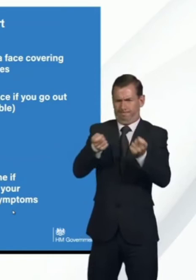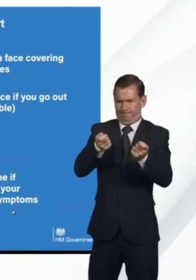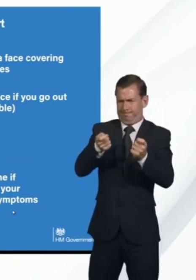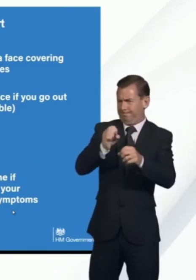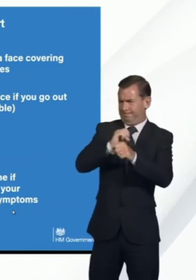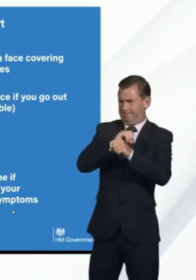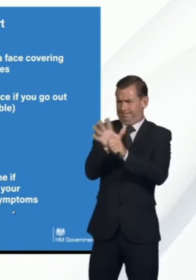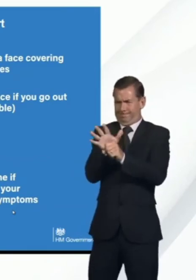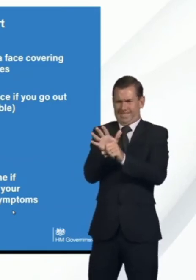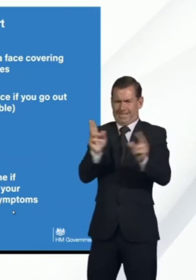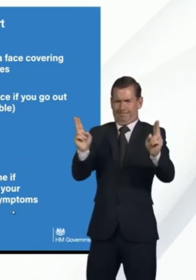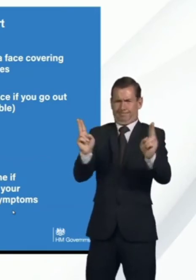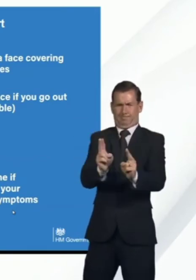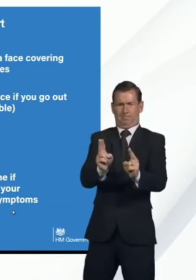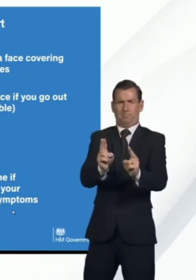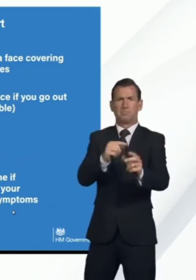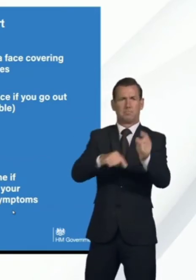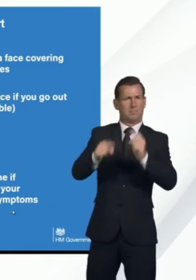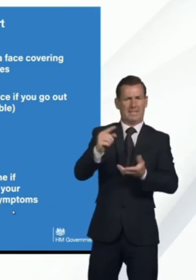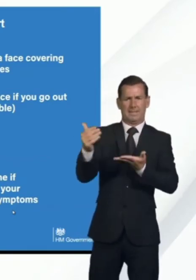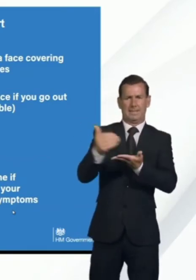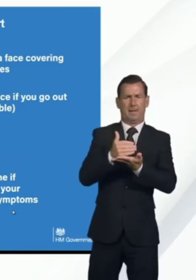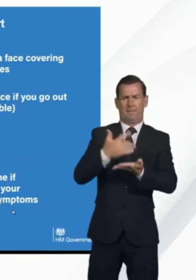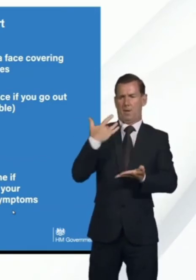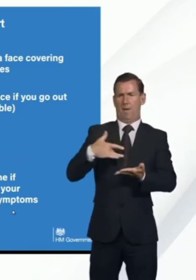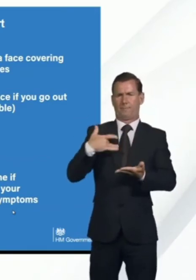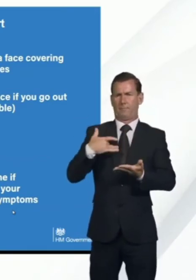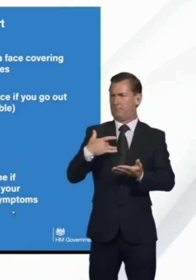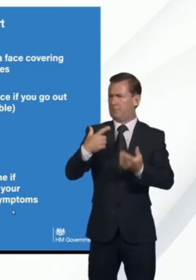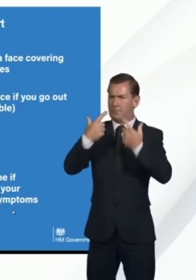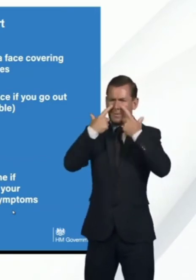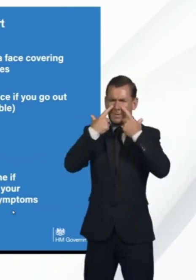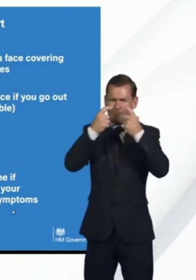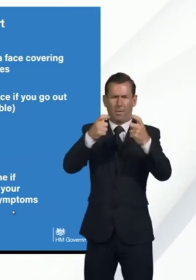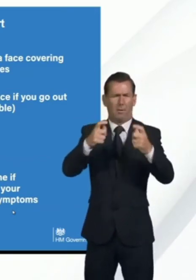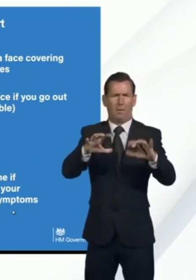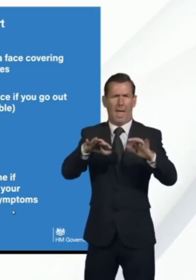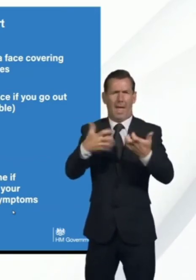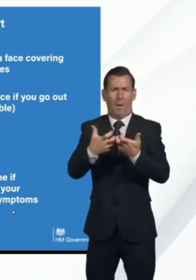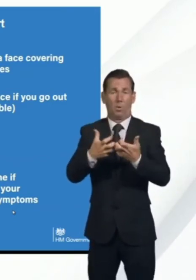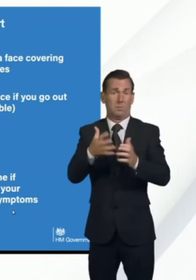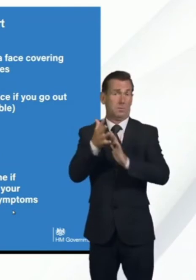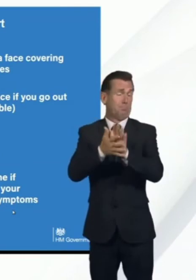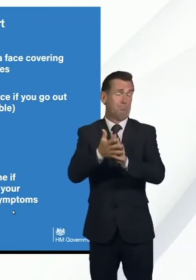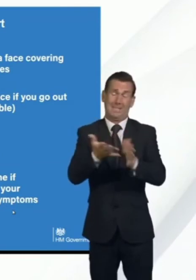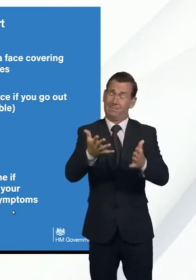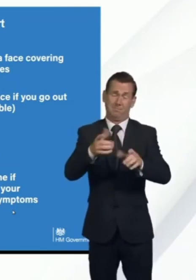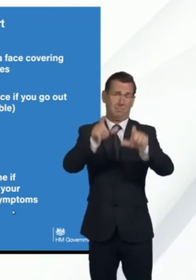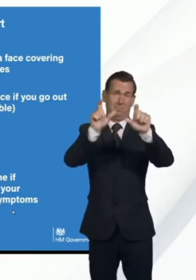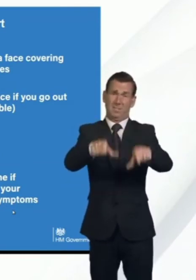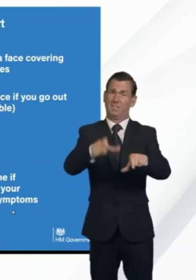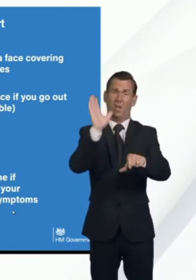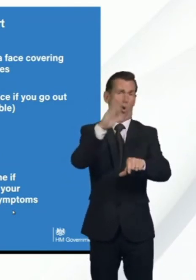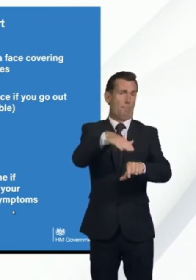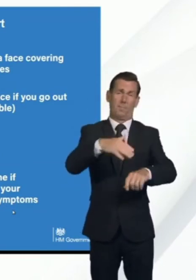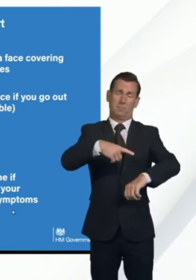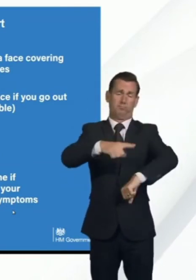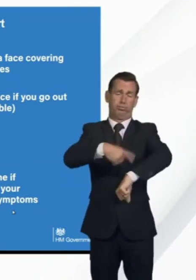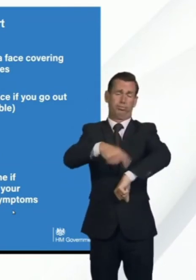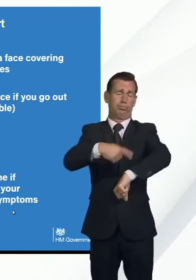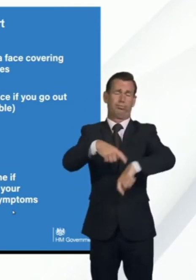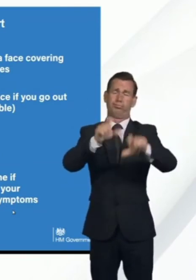lives. Yes, staying alert for the vast majority of people still means staying at home as much as possible.